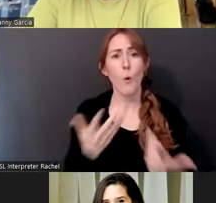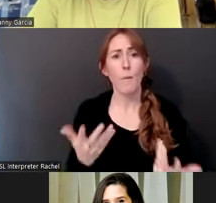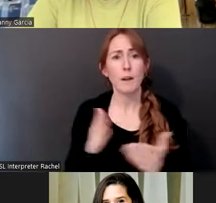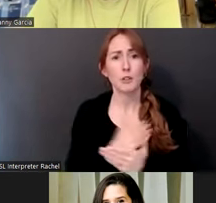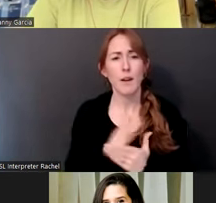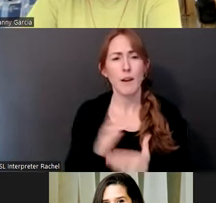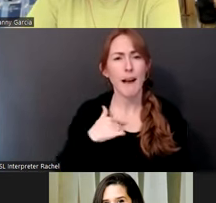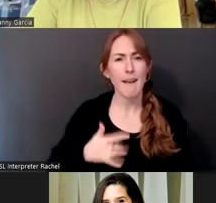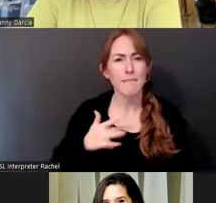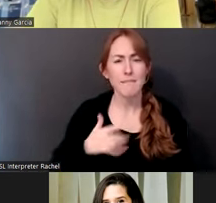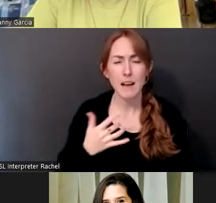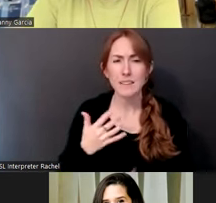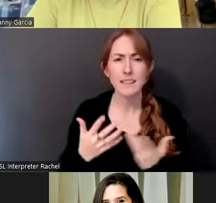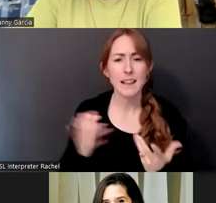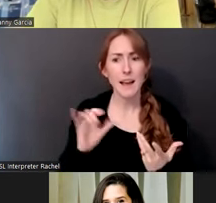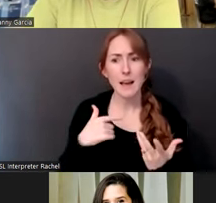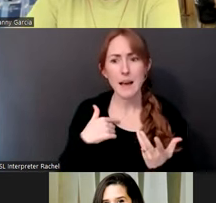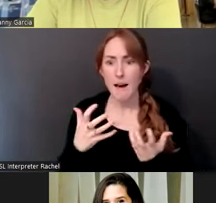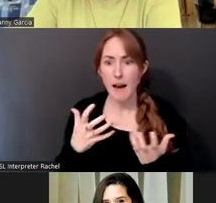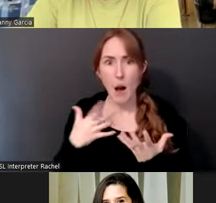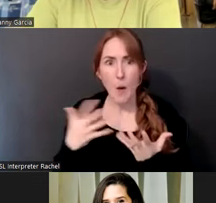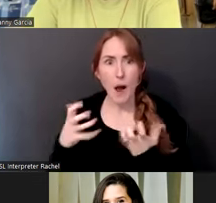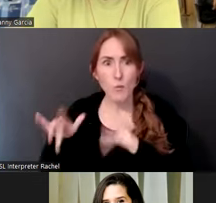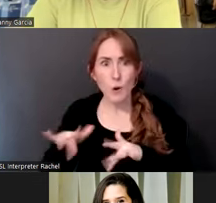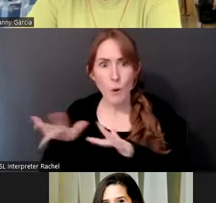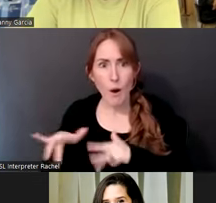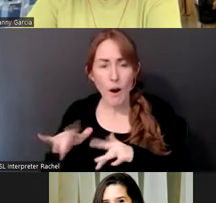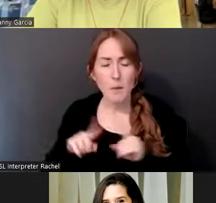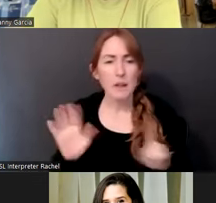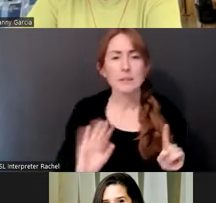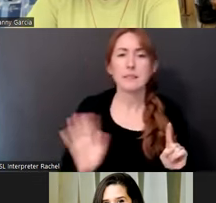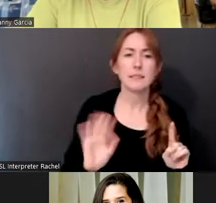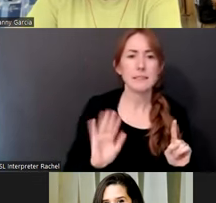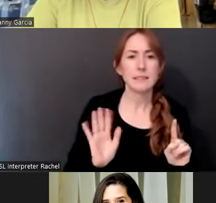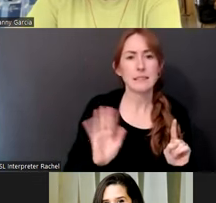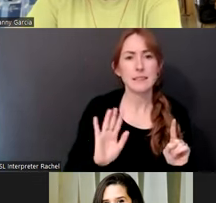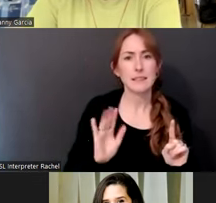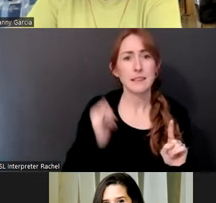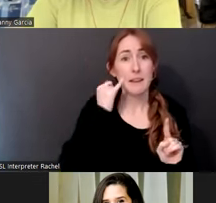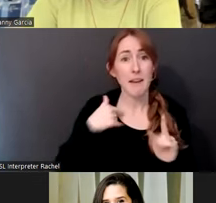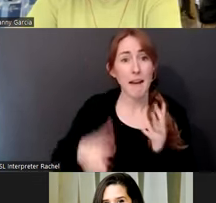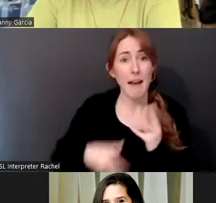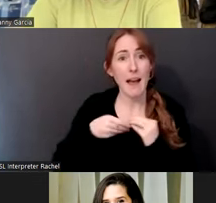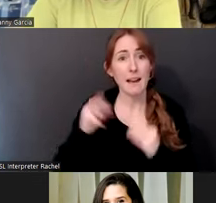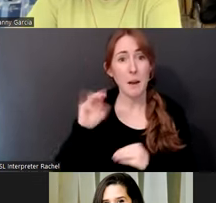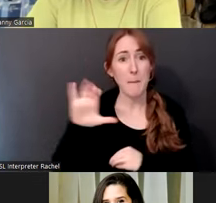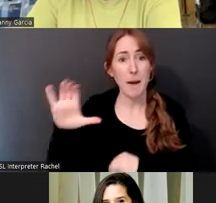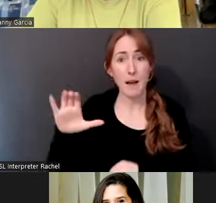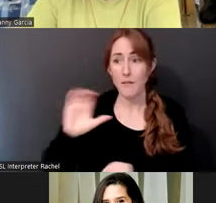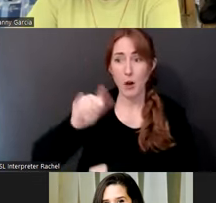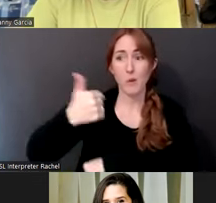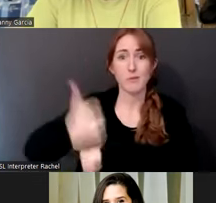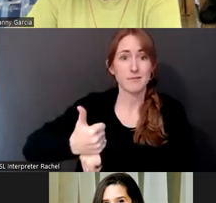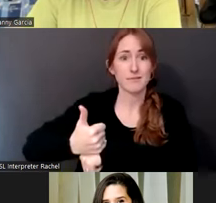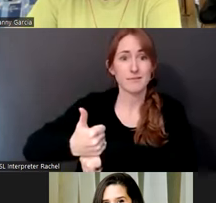oh, I was like, I want to be recording this. I was like, but no, it's like the, you know, the presence of the microphone would change this whole, the whole dynamic in the space.